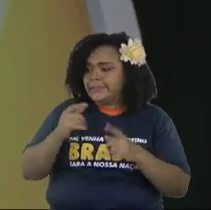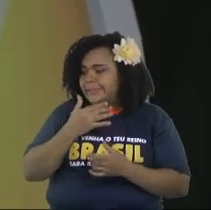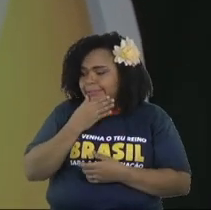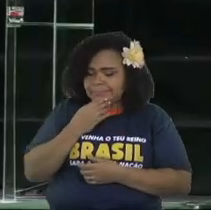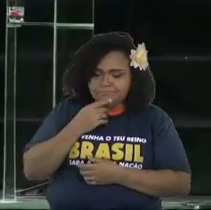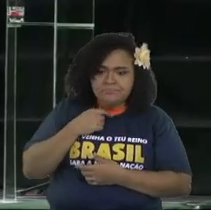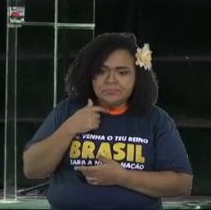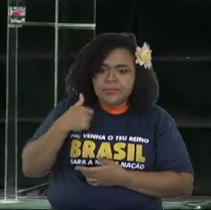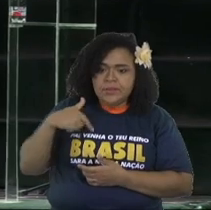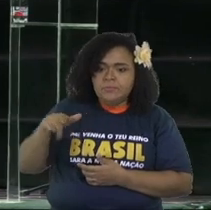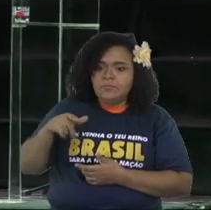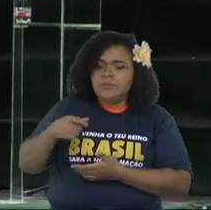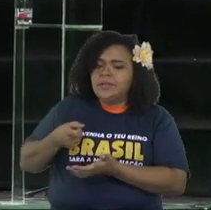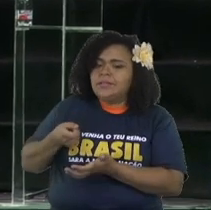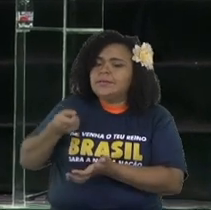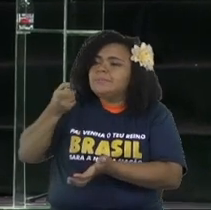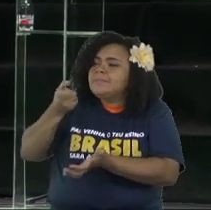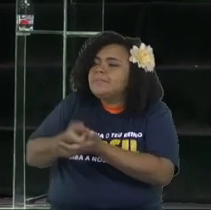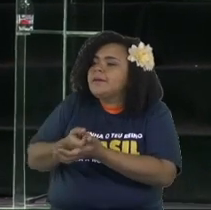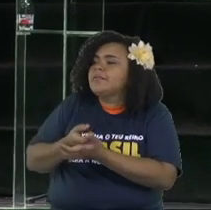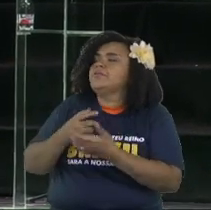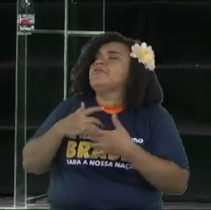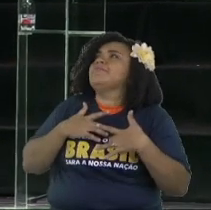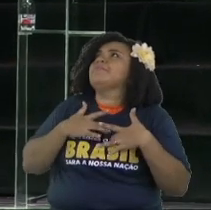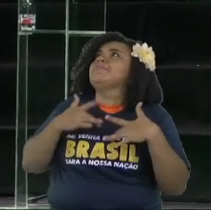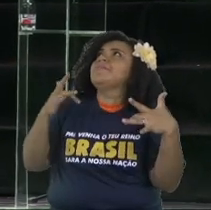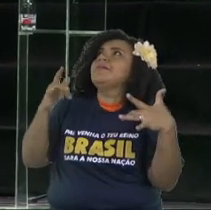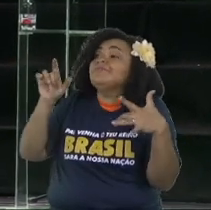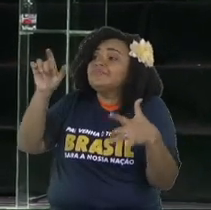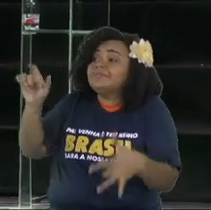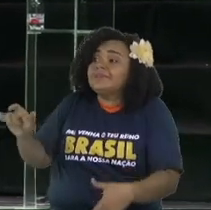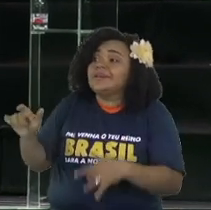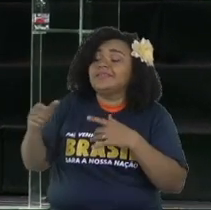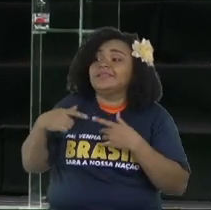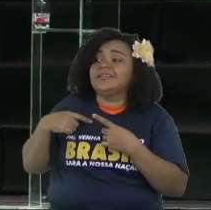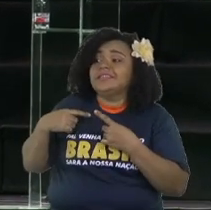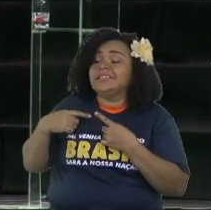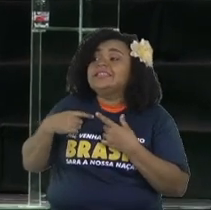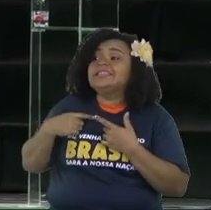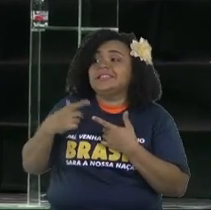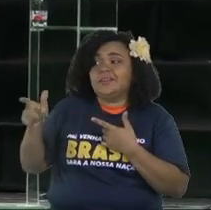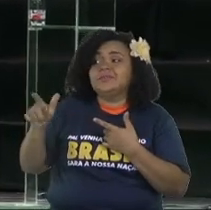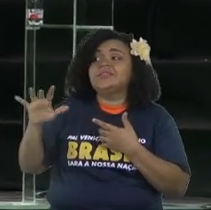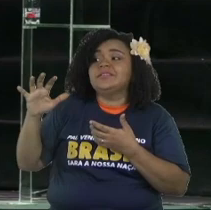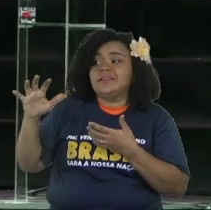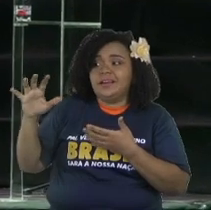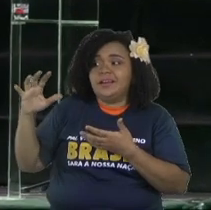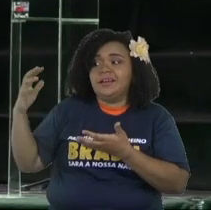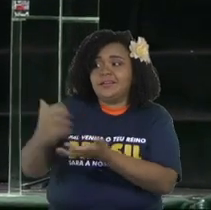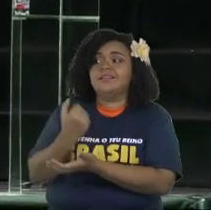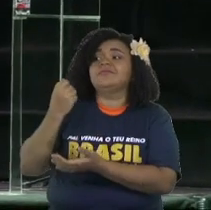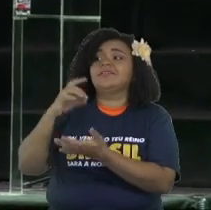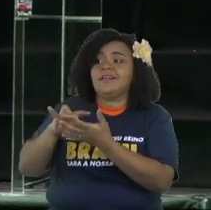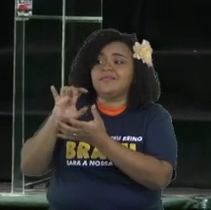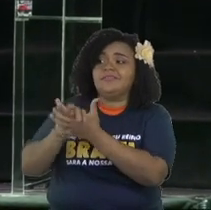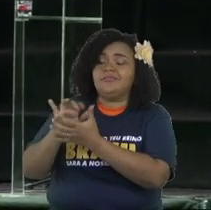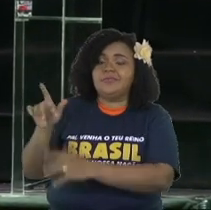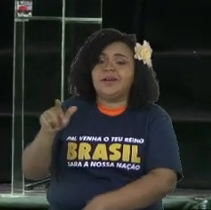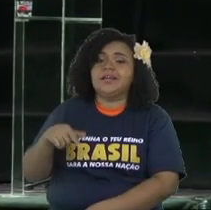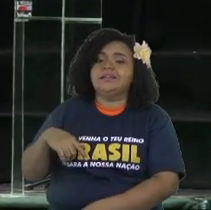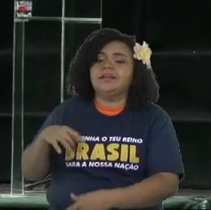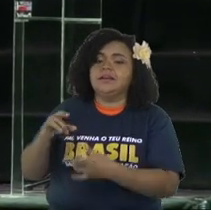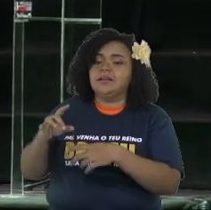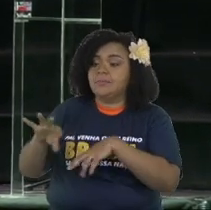didn't have money and to pay his transportation but he loved her he invested his life